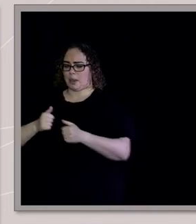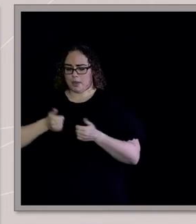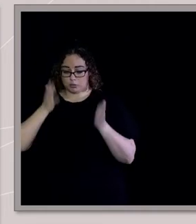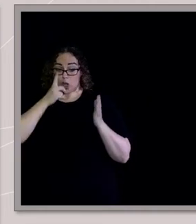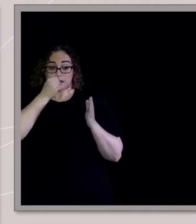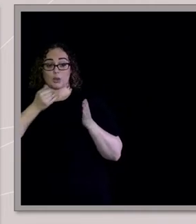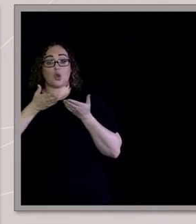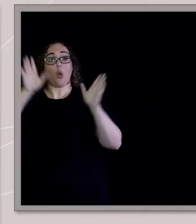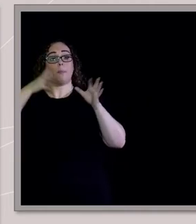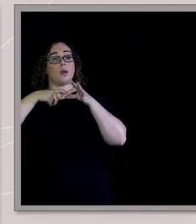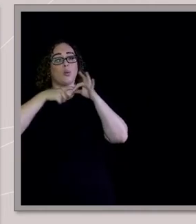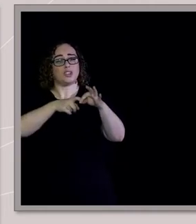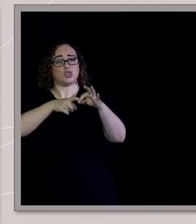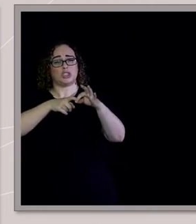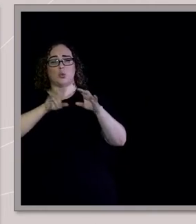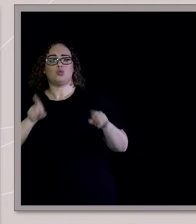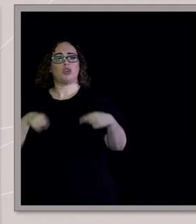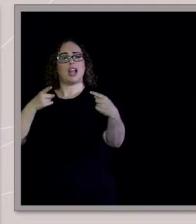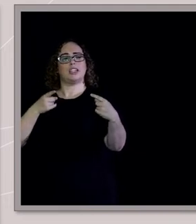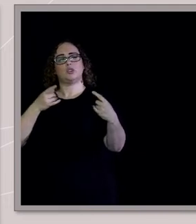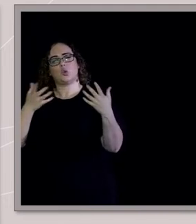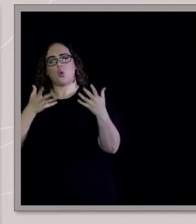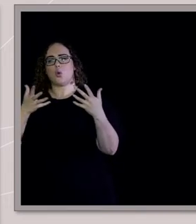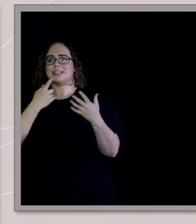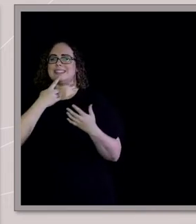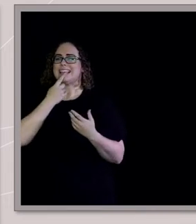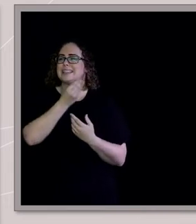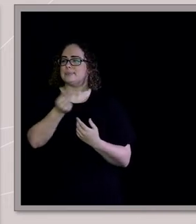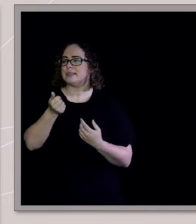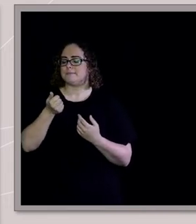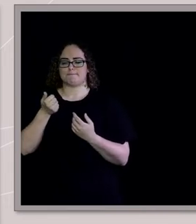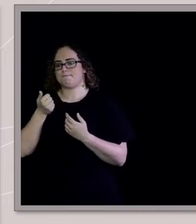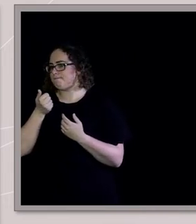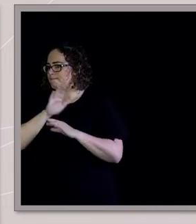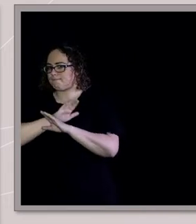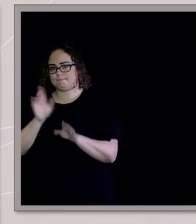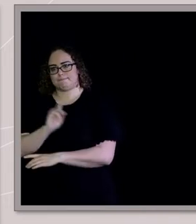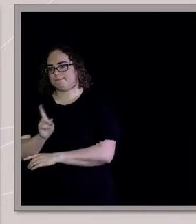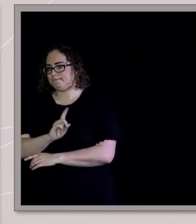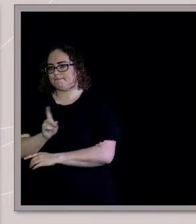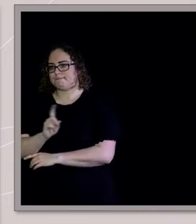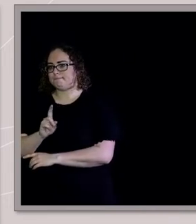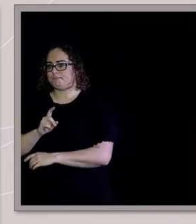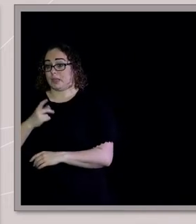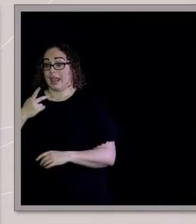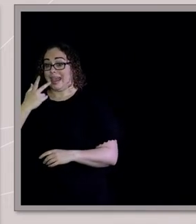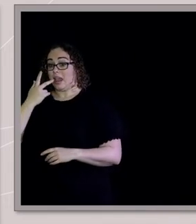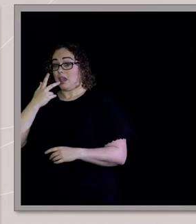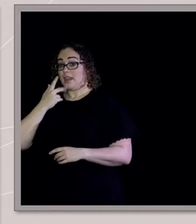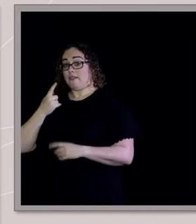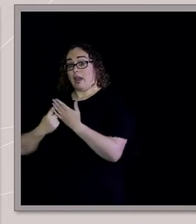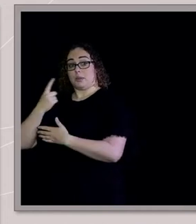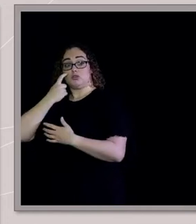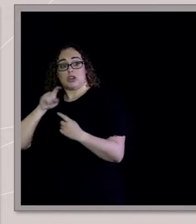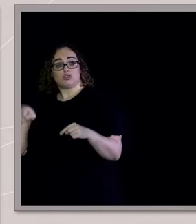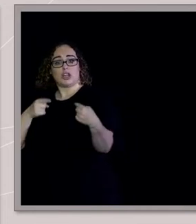you challenged anything. If you did raise a question, there was always a one-liner from the Bible that was able to,